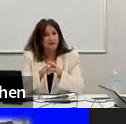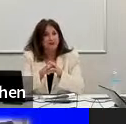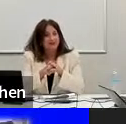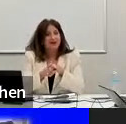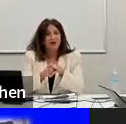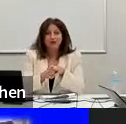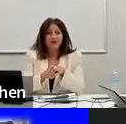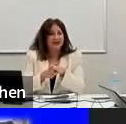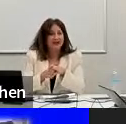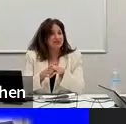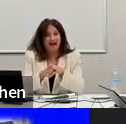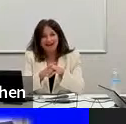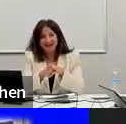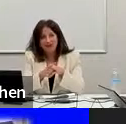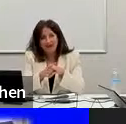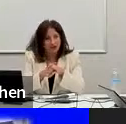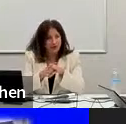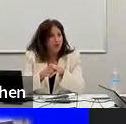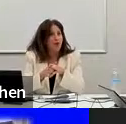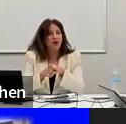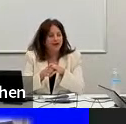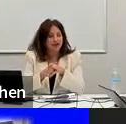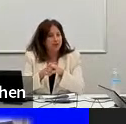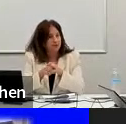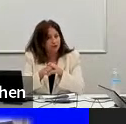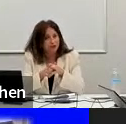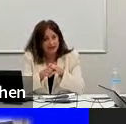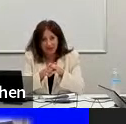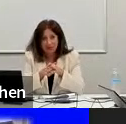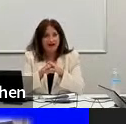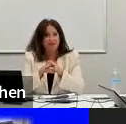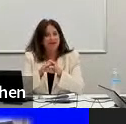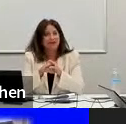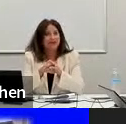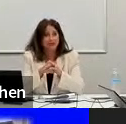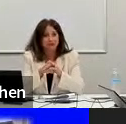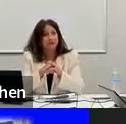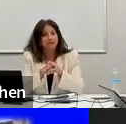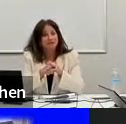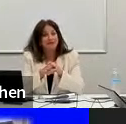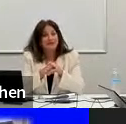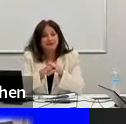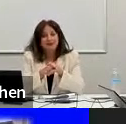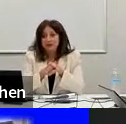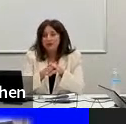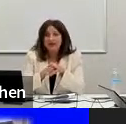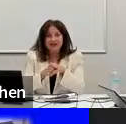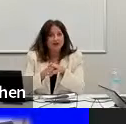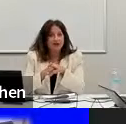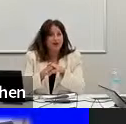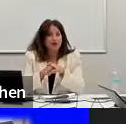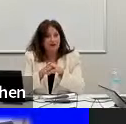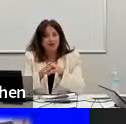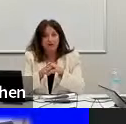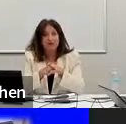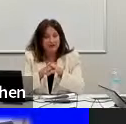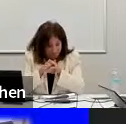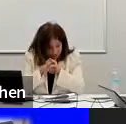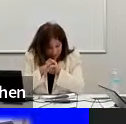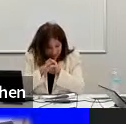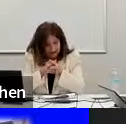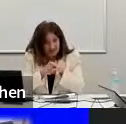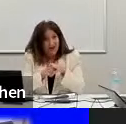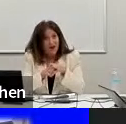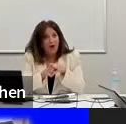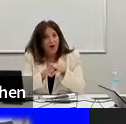likable? Are you charismatic? When you walk into a room, can you dominate the room? Do you get along with other